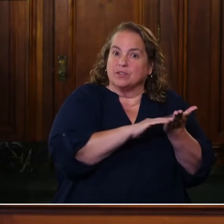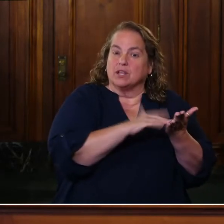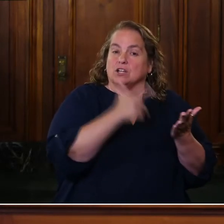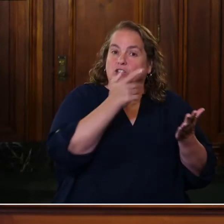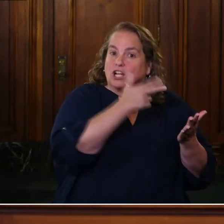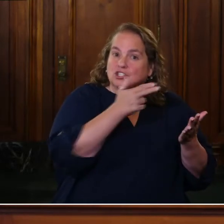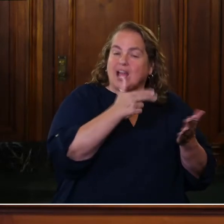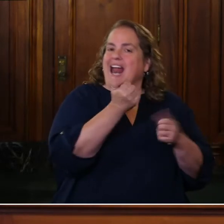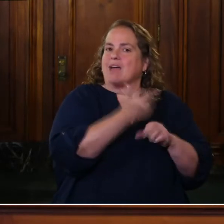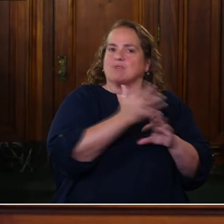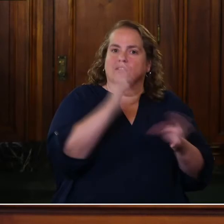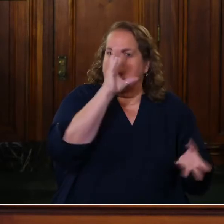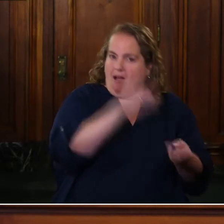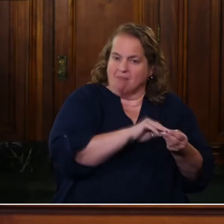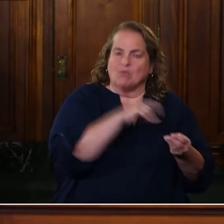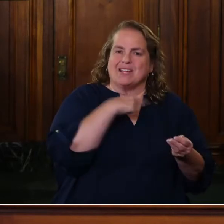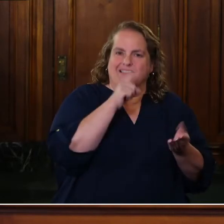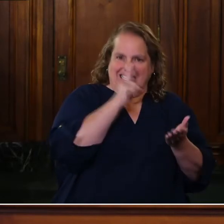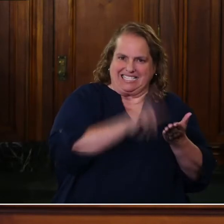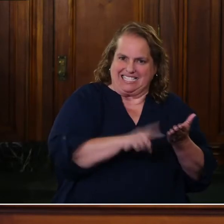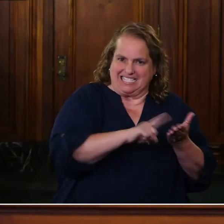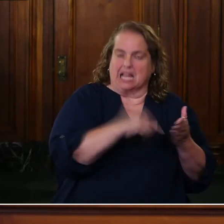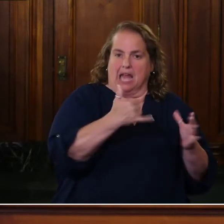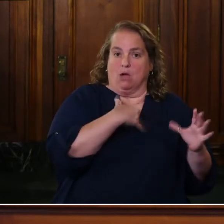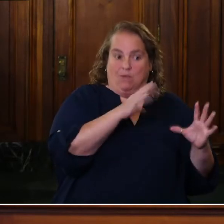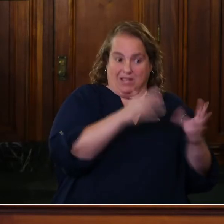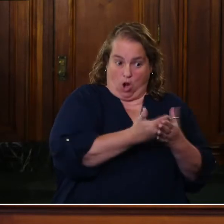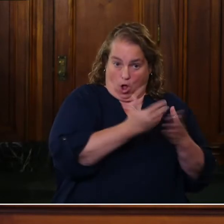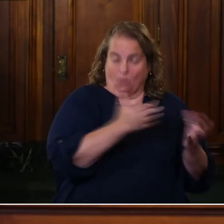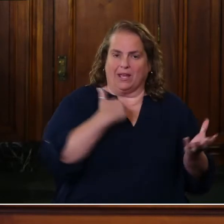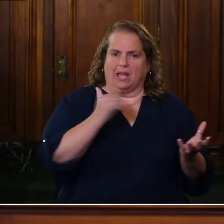but our, our plan is to share, uh, details as we go forward.